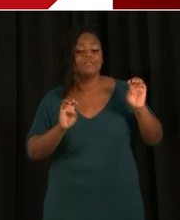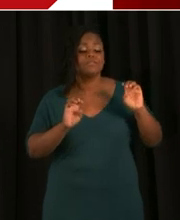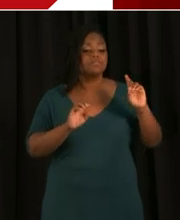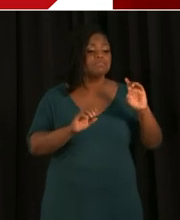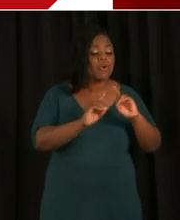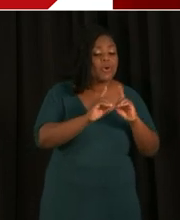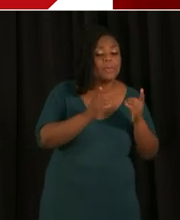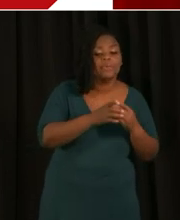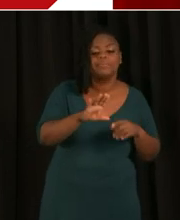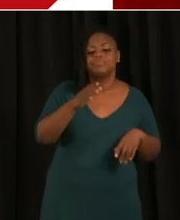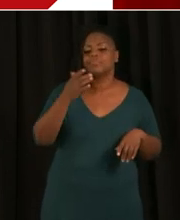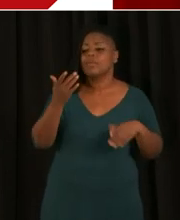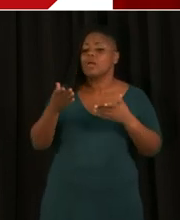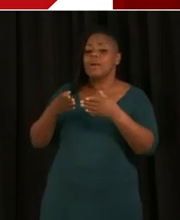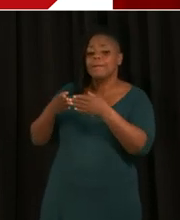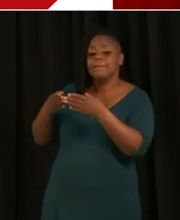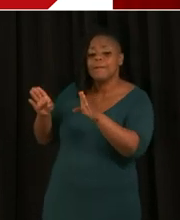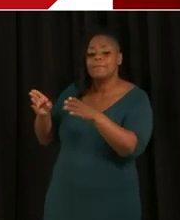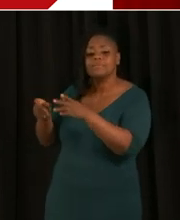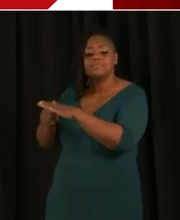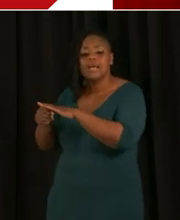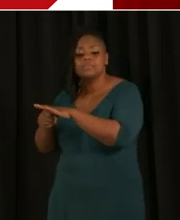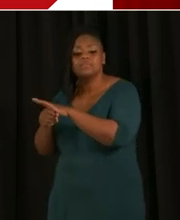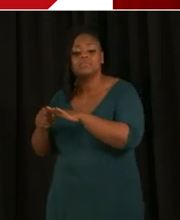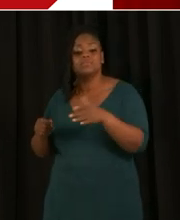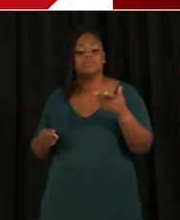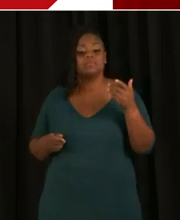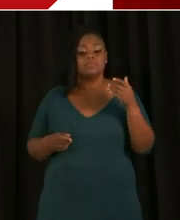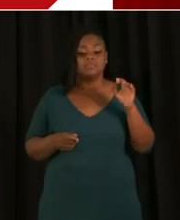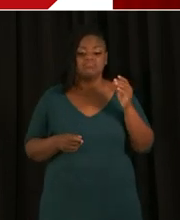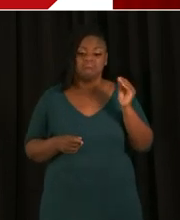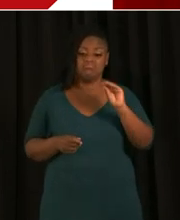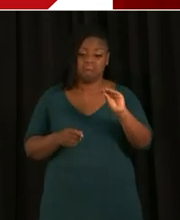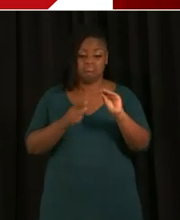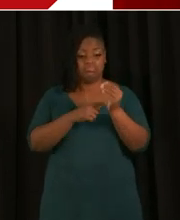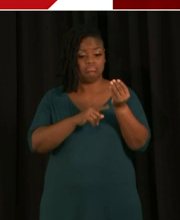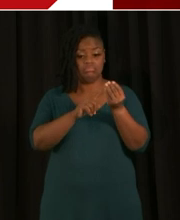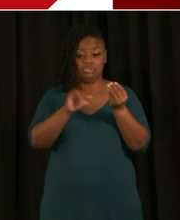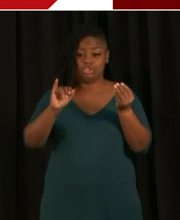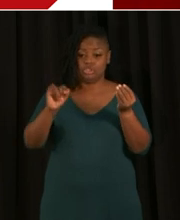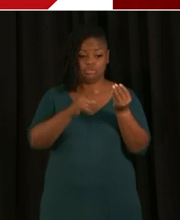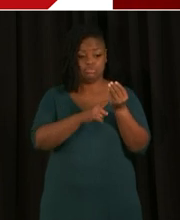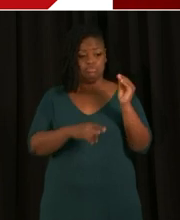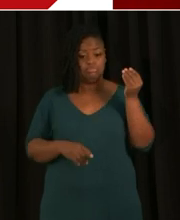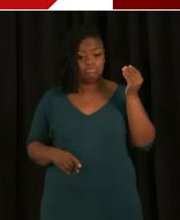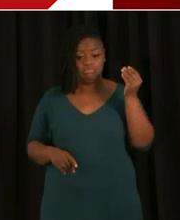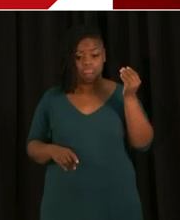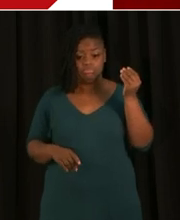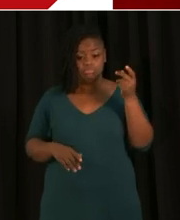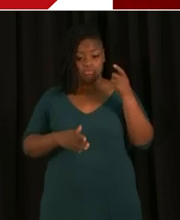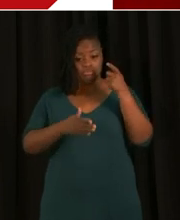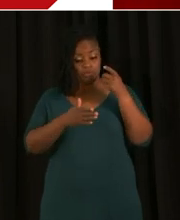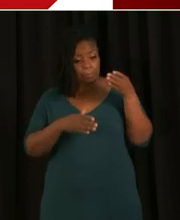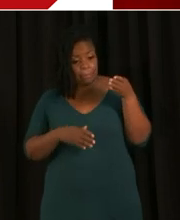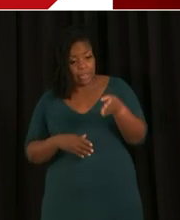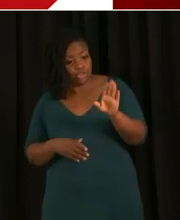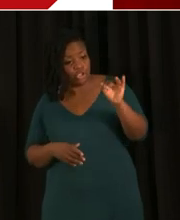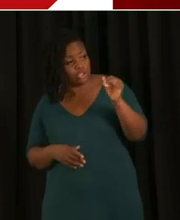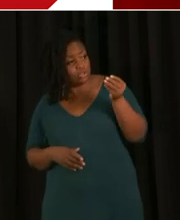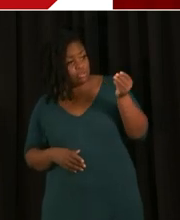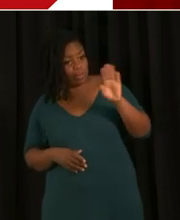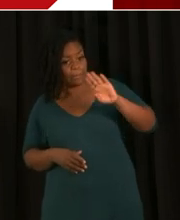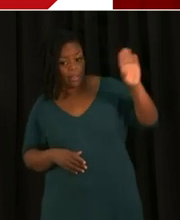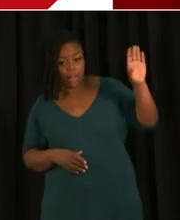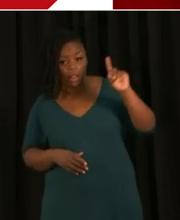information which allows our testing teams to bill your insurance directly, which your